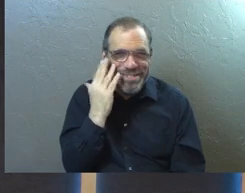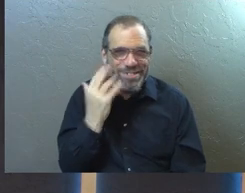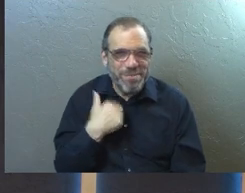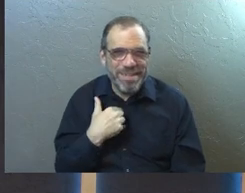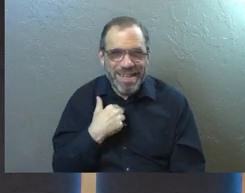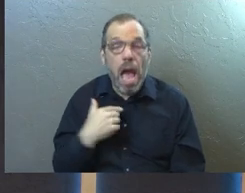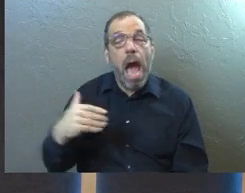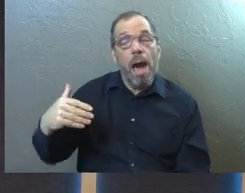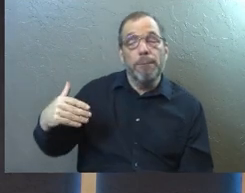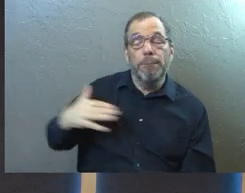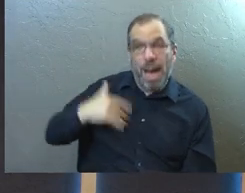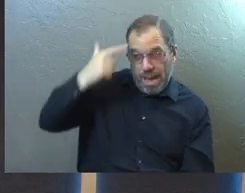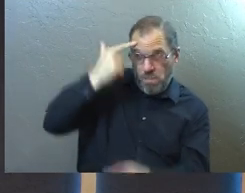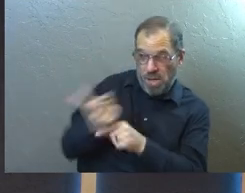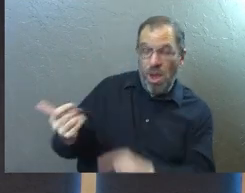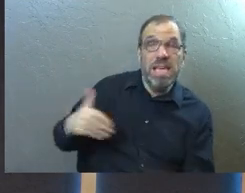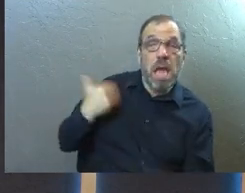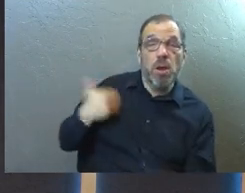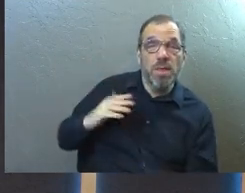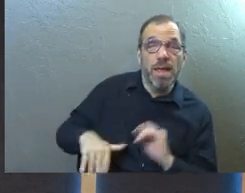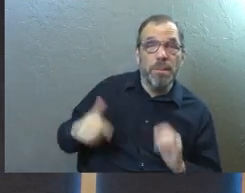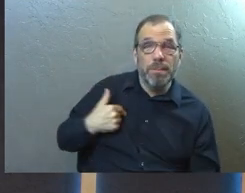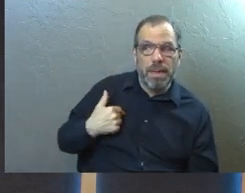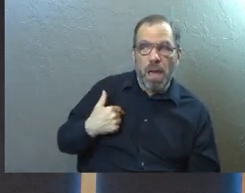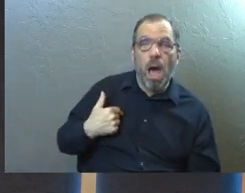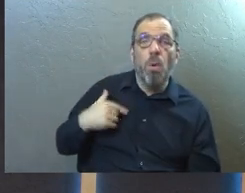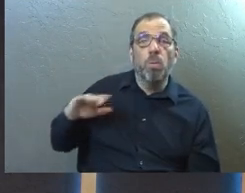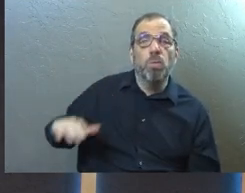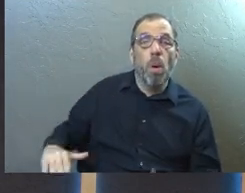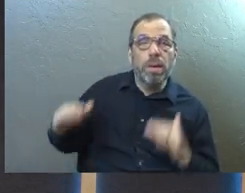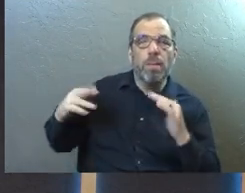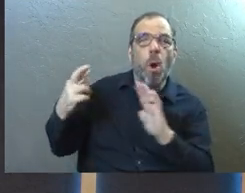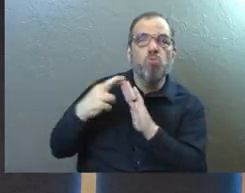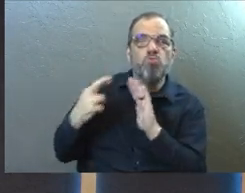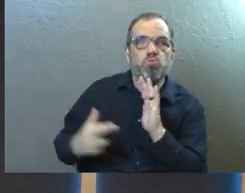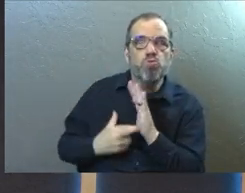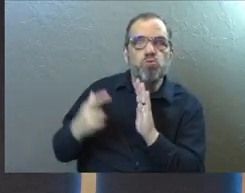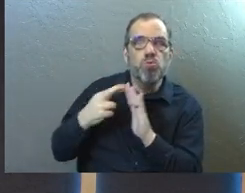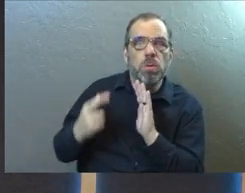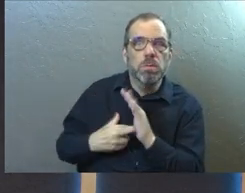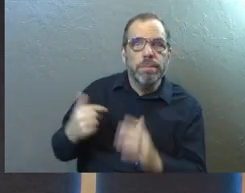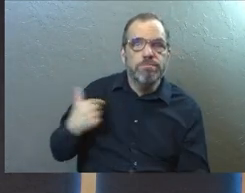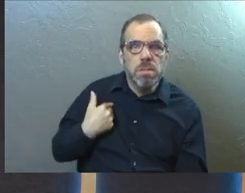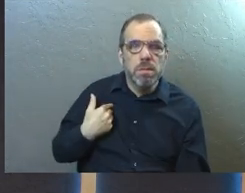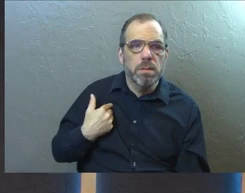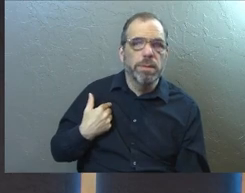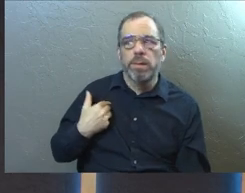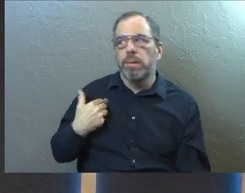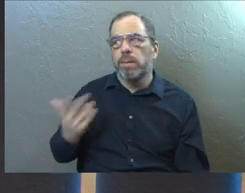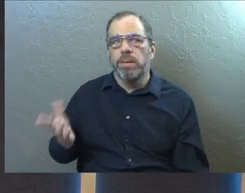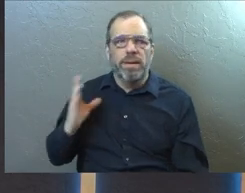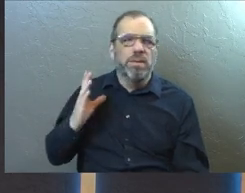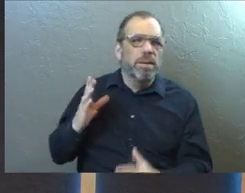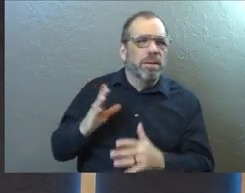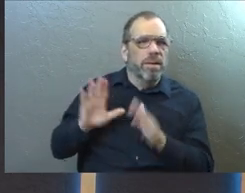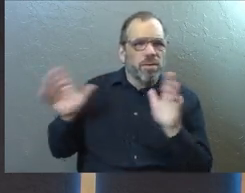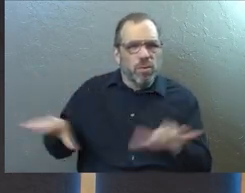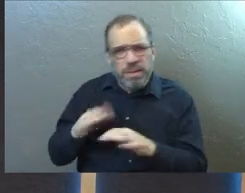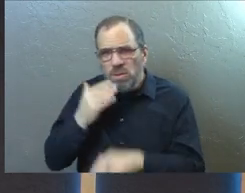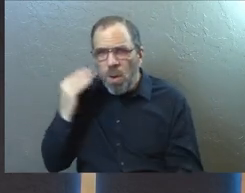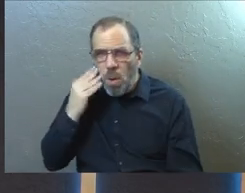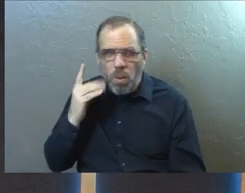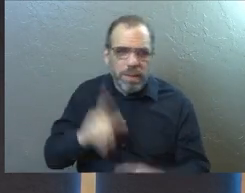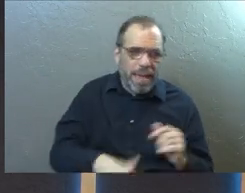going here. I have a younger brother. When I was growing up, there were rules. Okay. And I had to do certain things. You have to be home by this time.